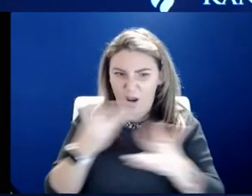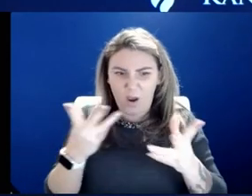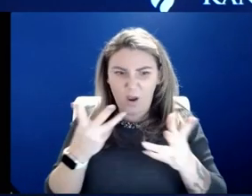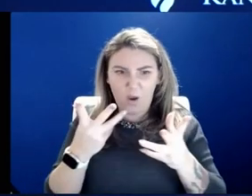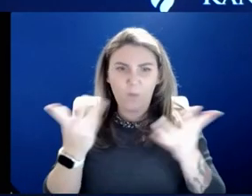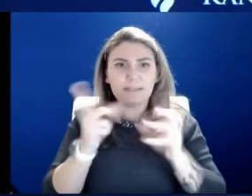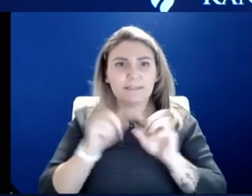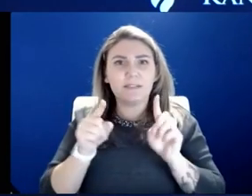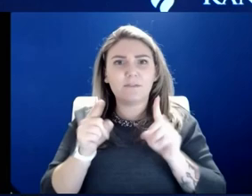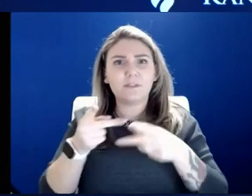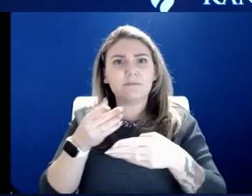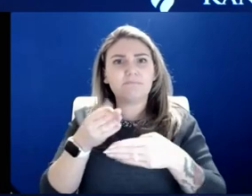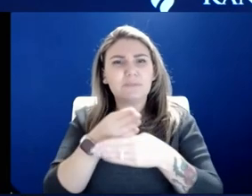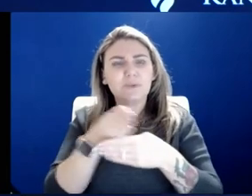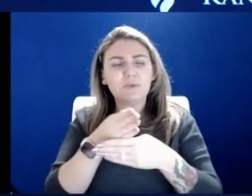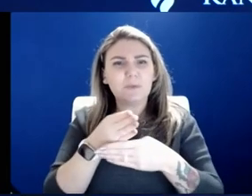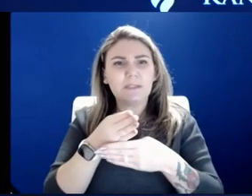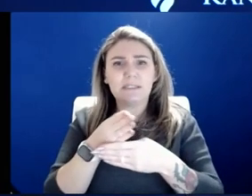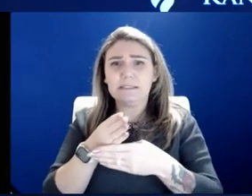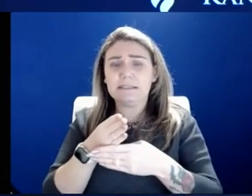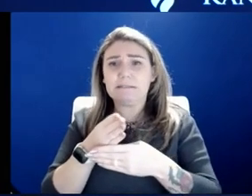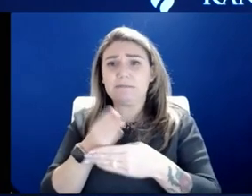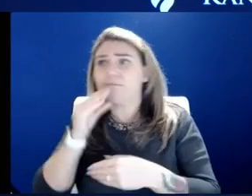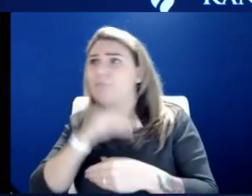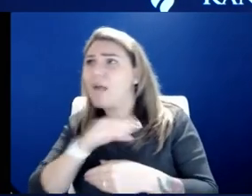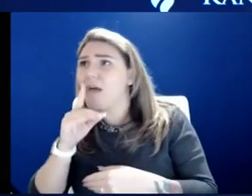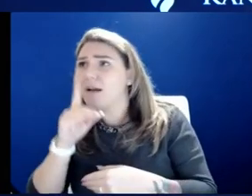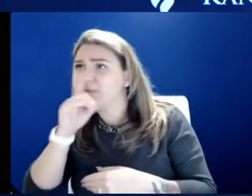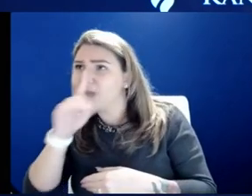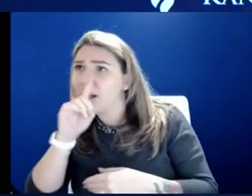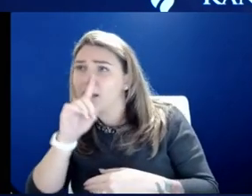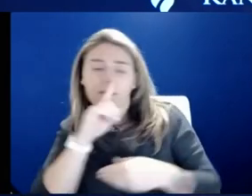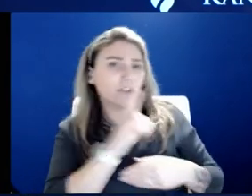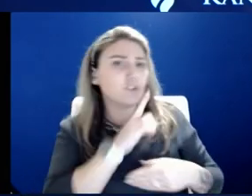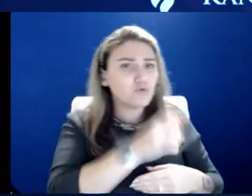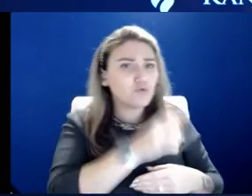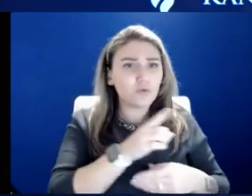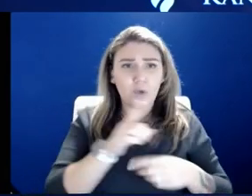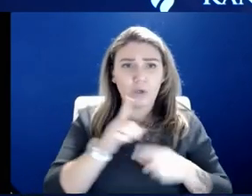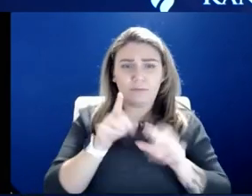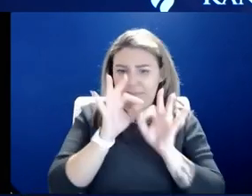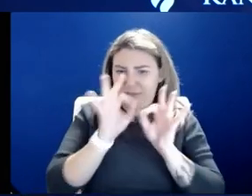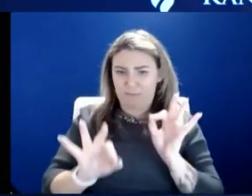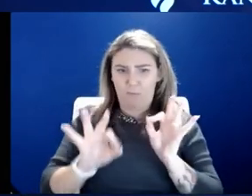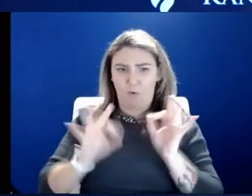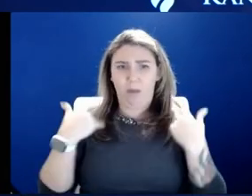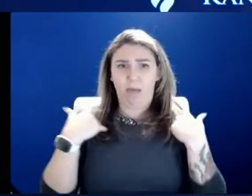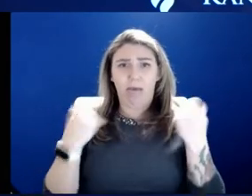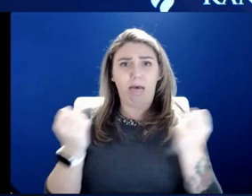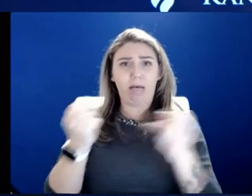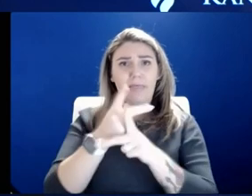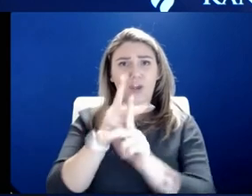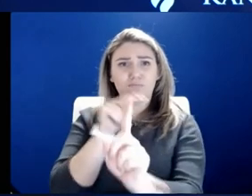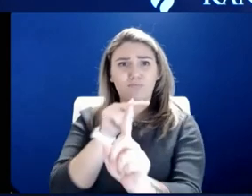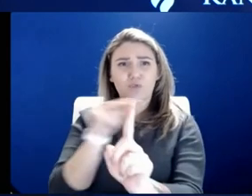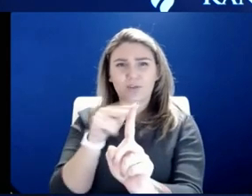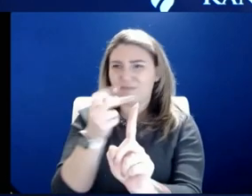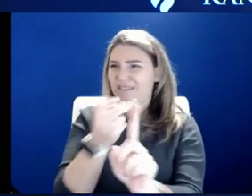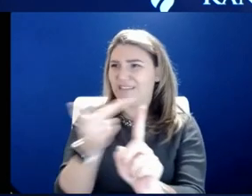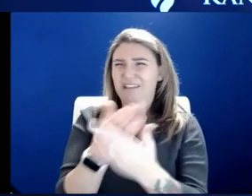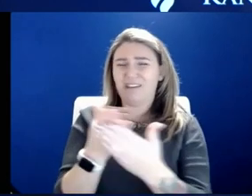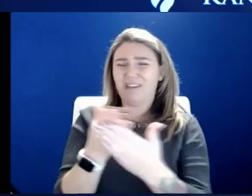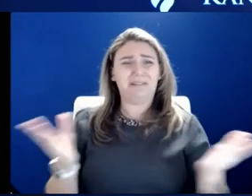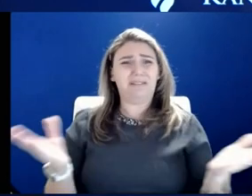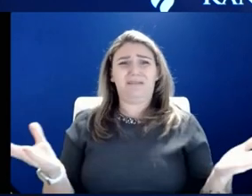And I think what you have to me from a simple healthcare perspective said in our line, some of the stuff that's out there, you just shake your head out and you're like,